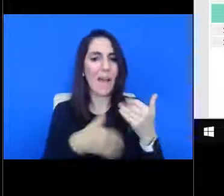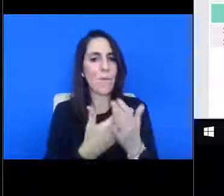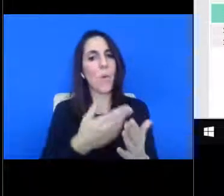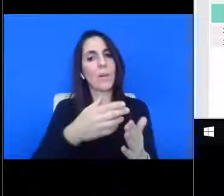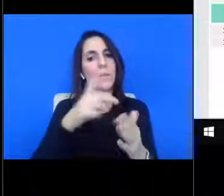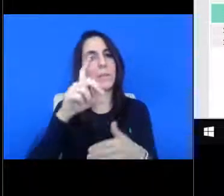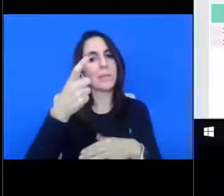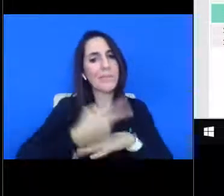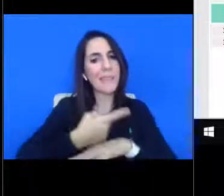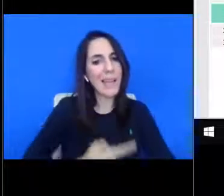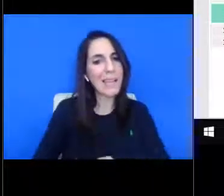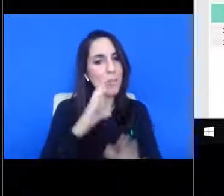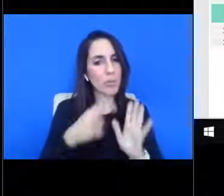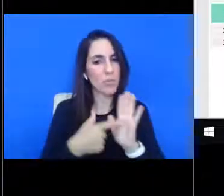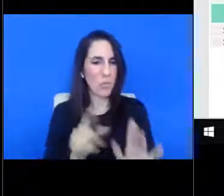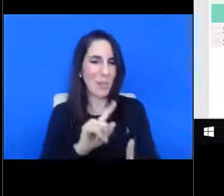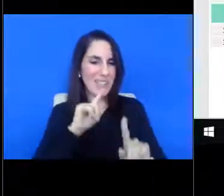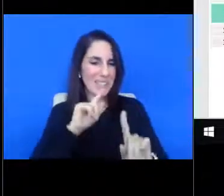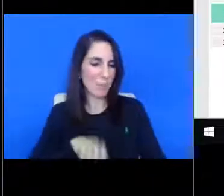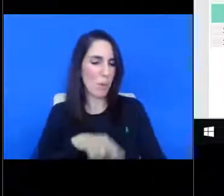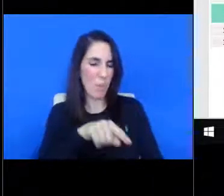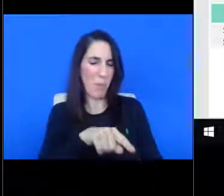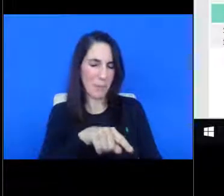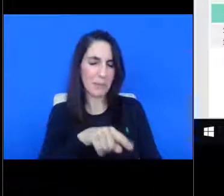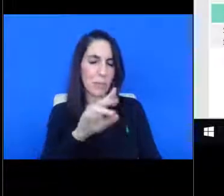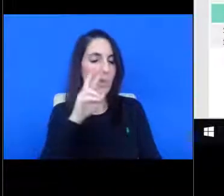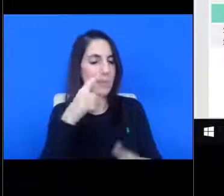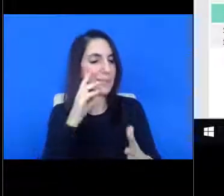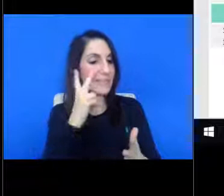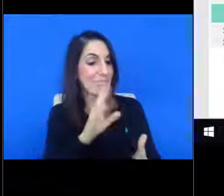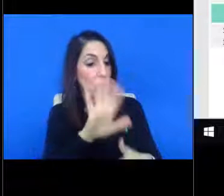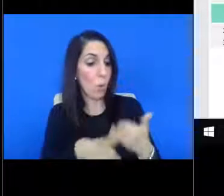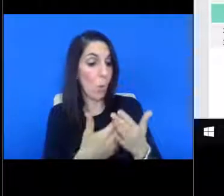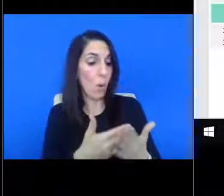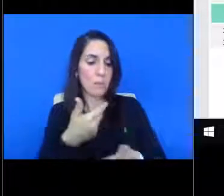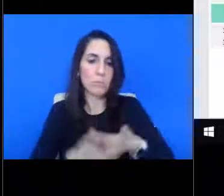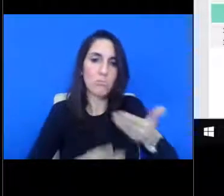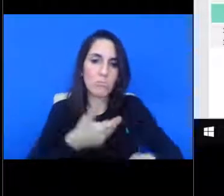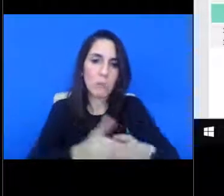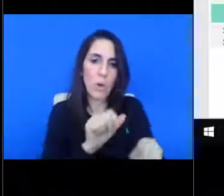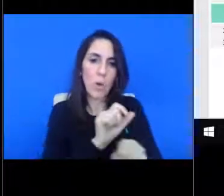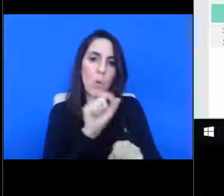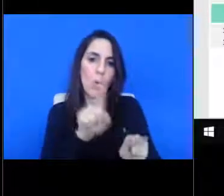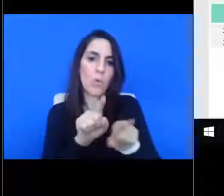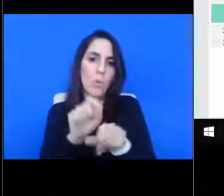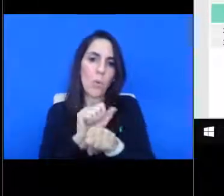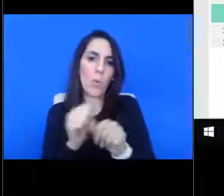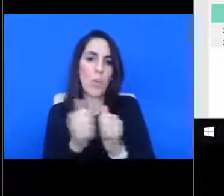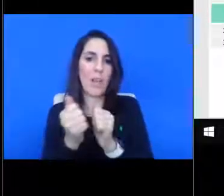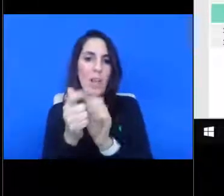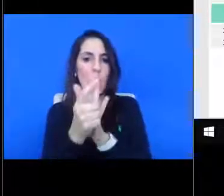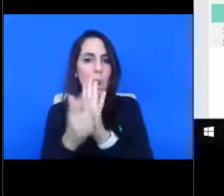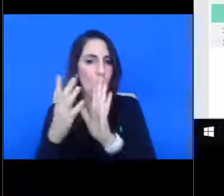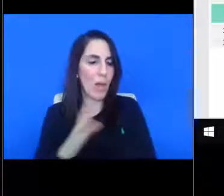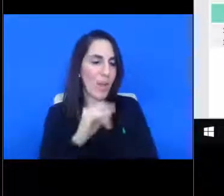to, um, show progress. Yes. Also, we are working hard with our attorney and affiliated and their